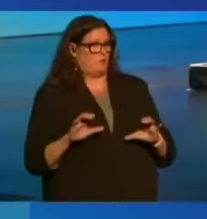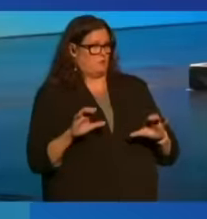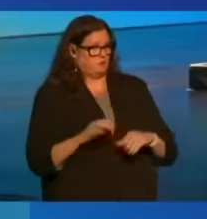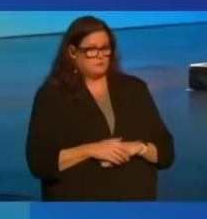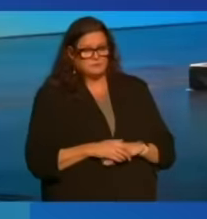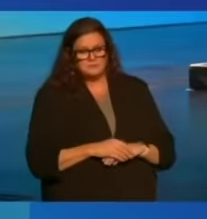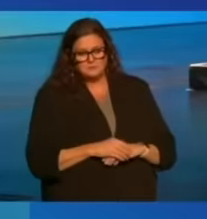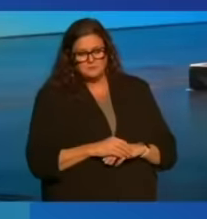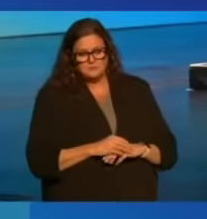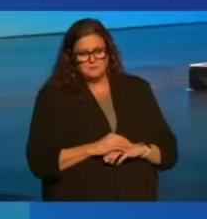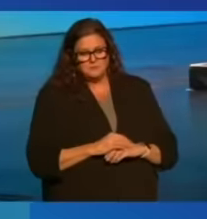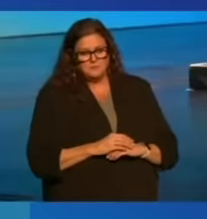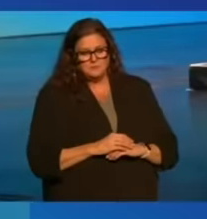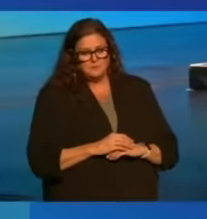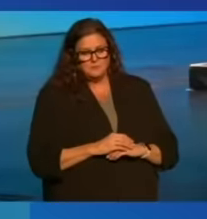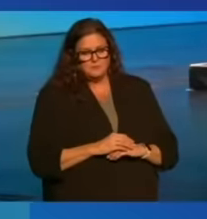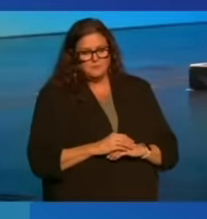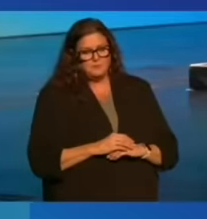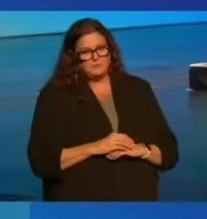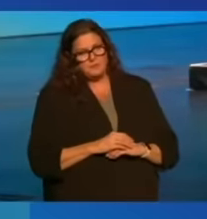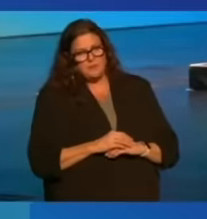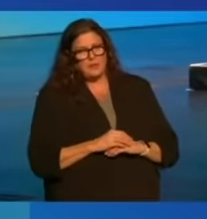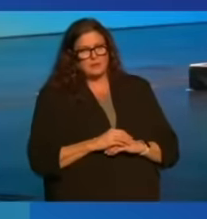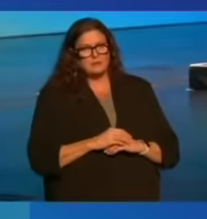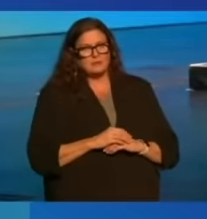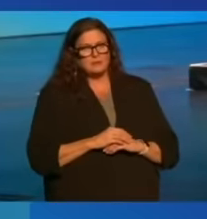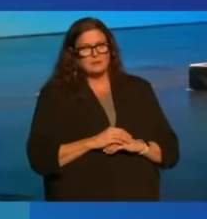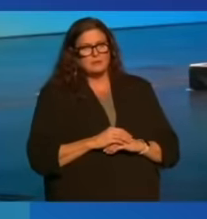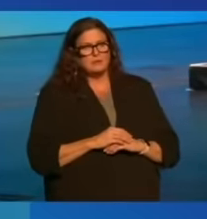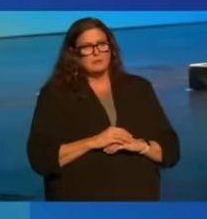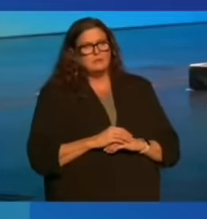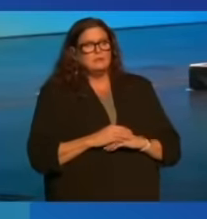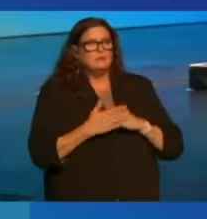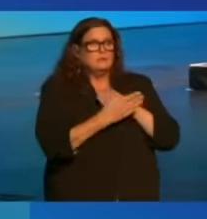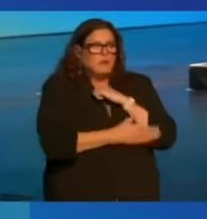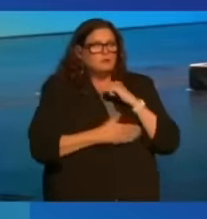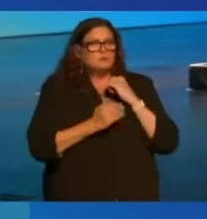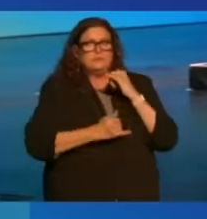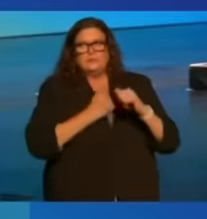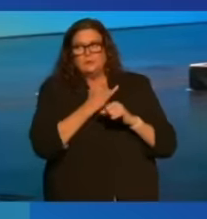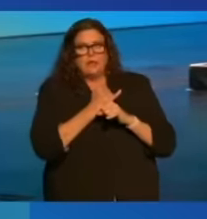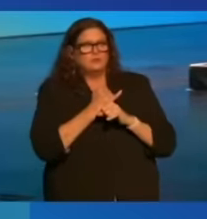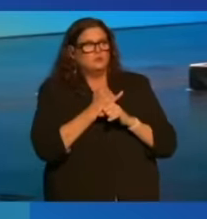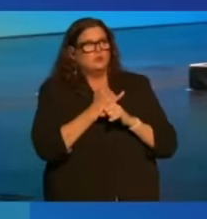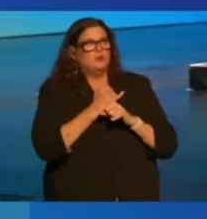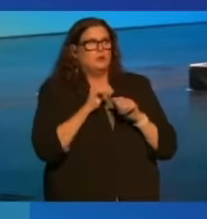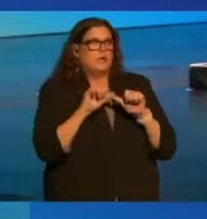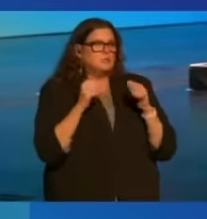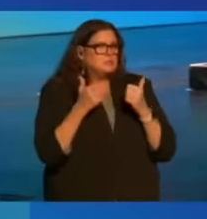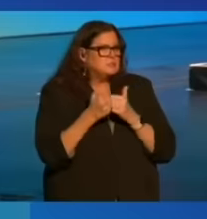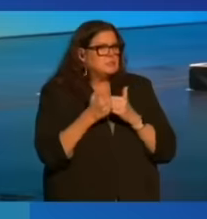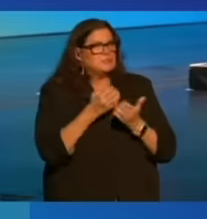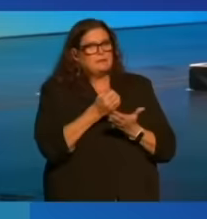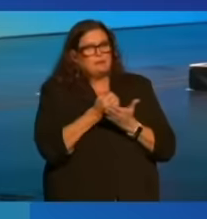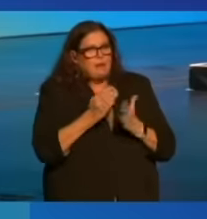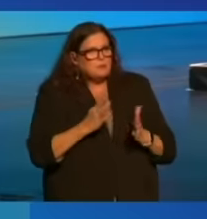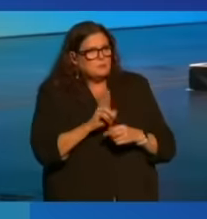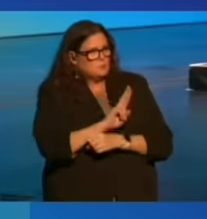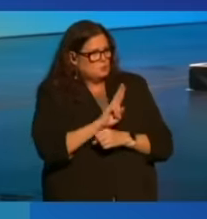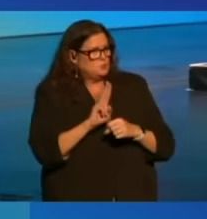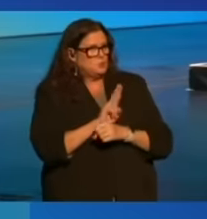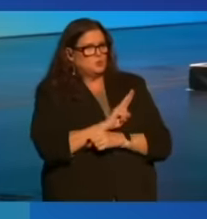that countries and international agencies and economists use.